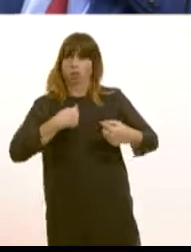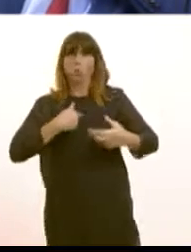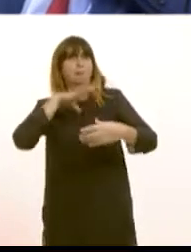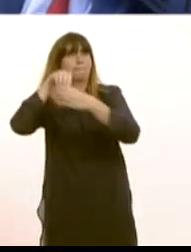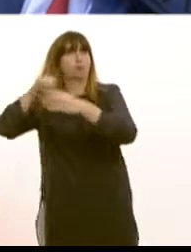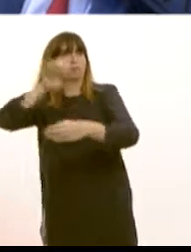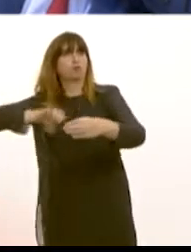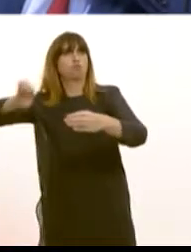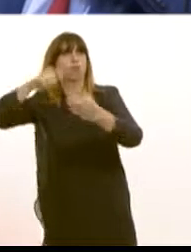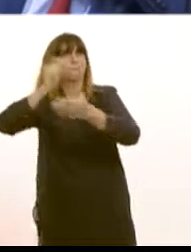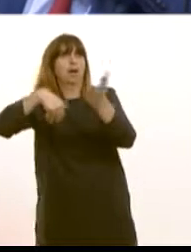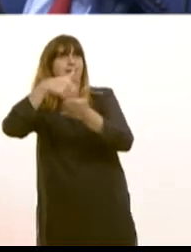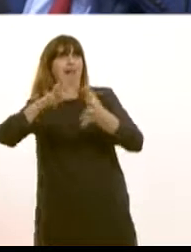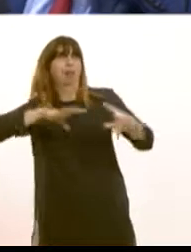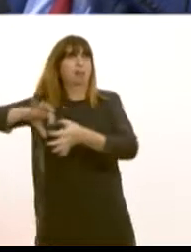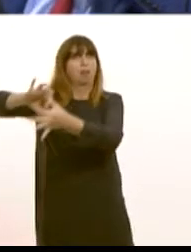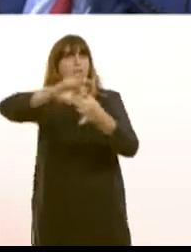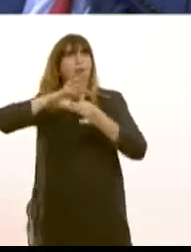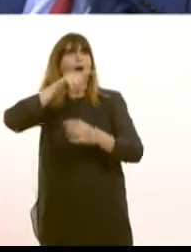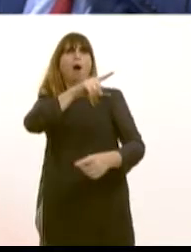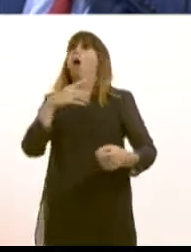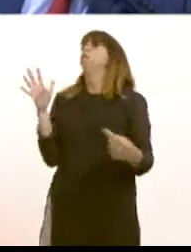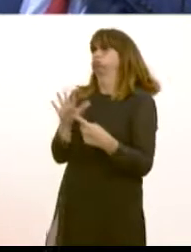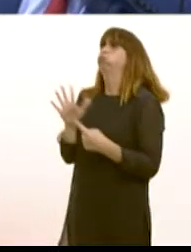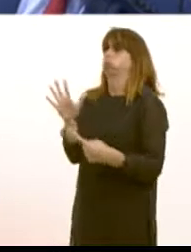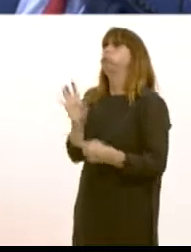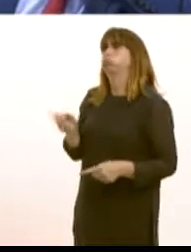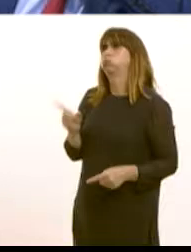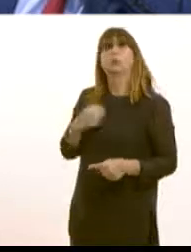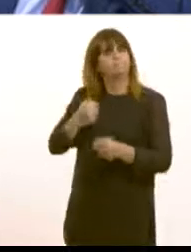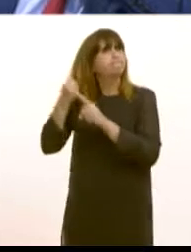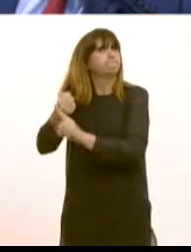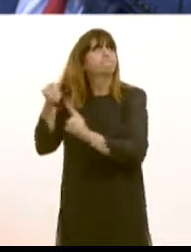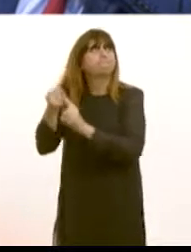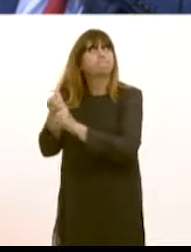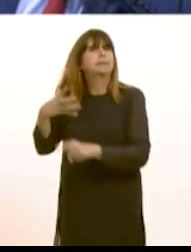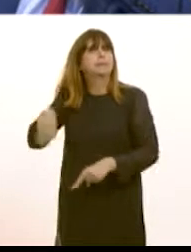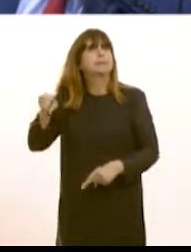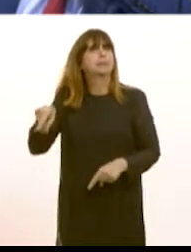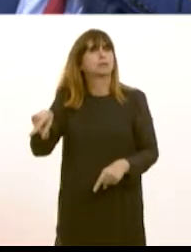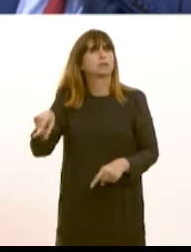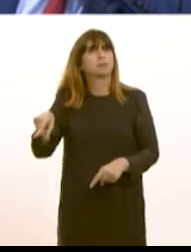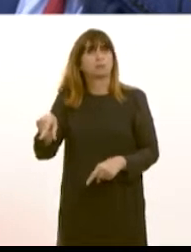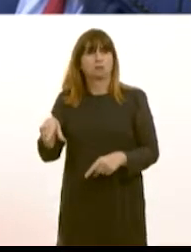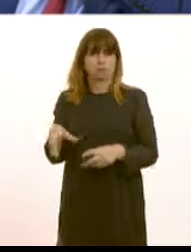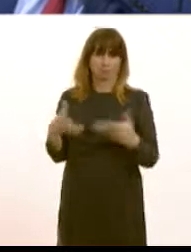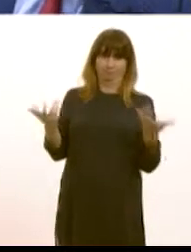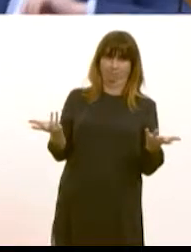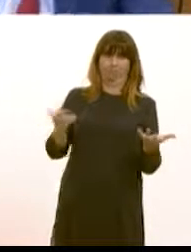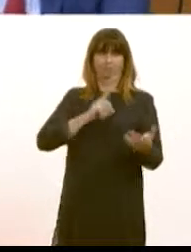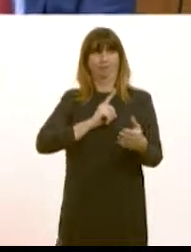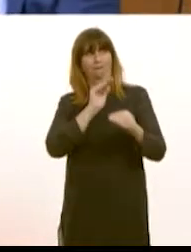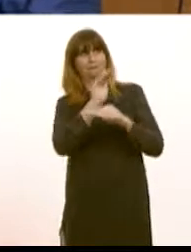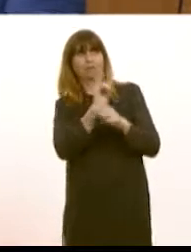not heard it from the UK government so it's hugely important that the UK government now makes sure that it has a coherent view rather than as we saw the foreign